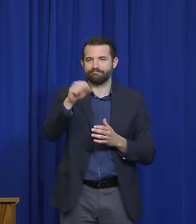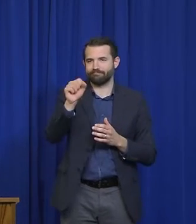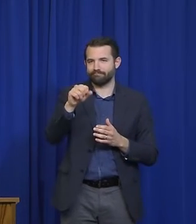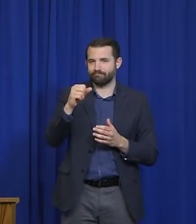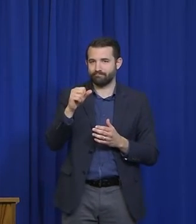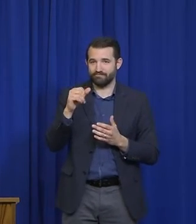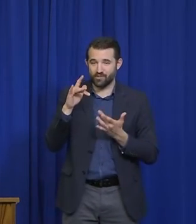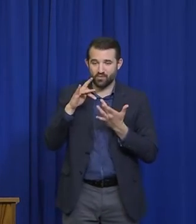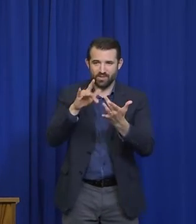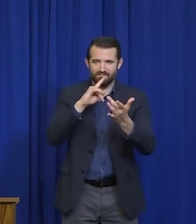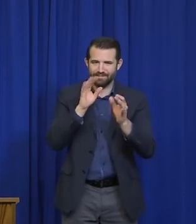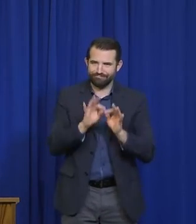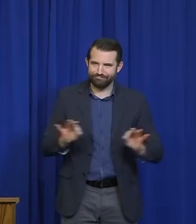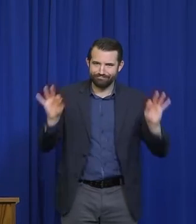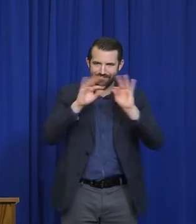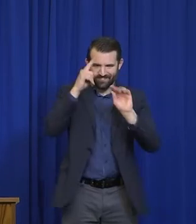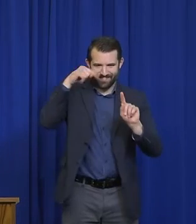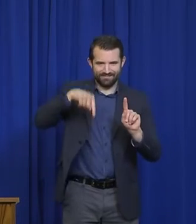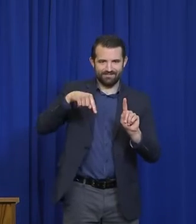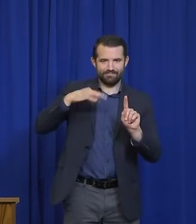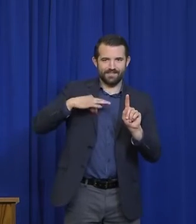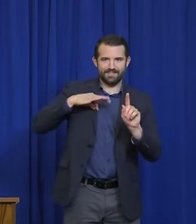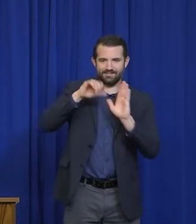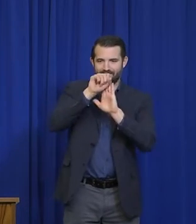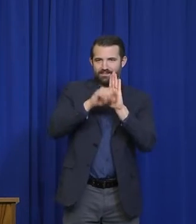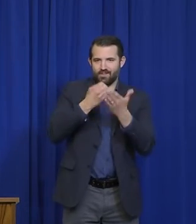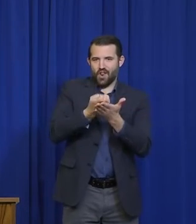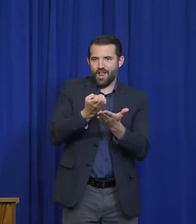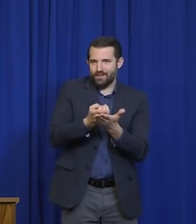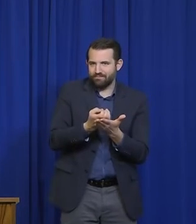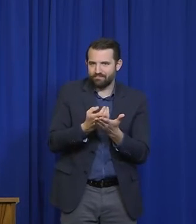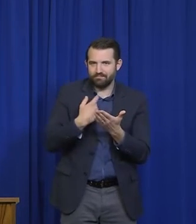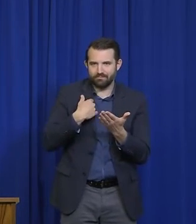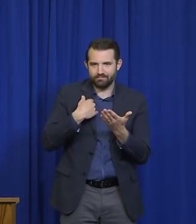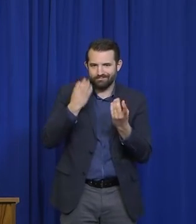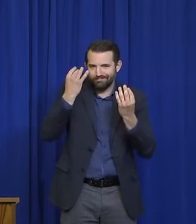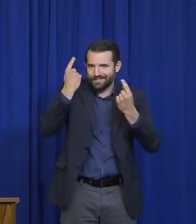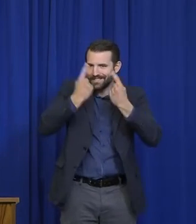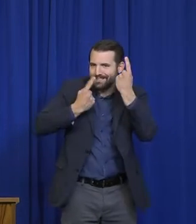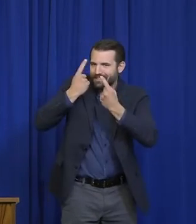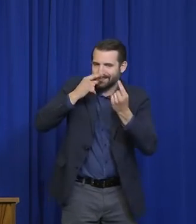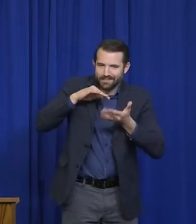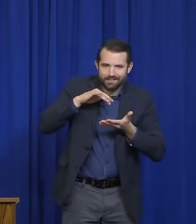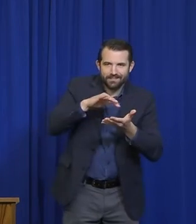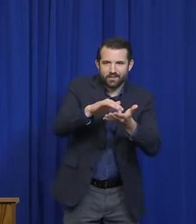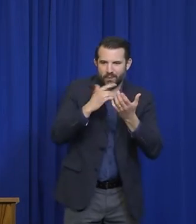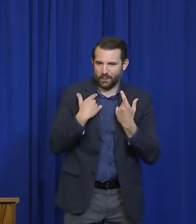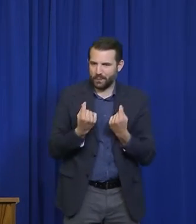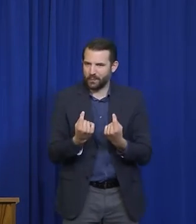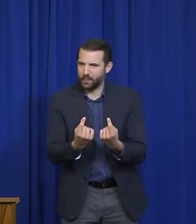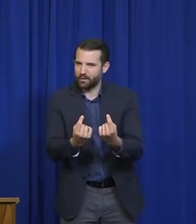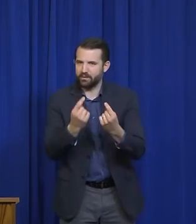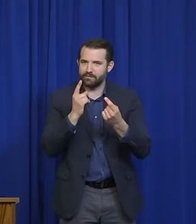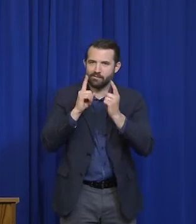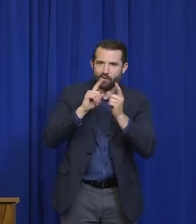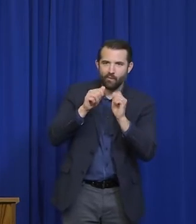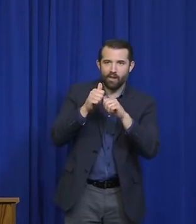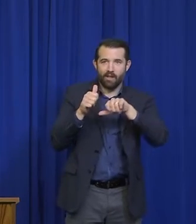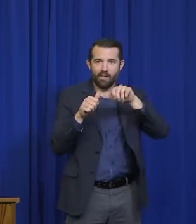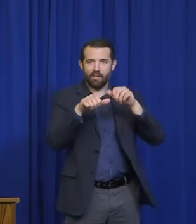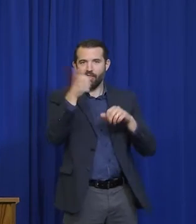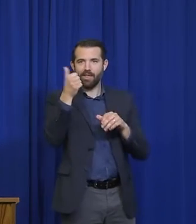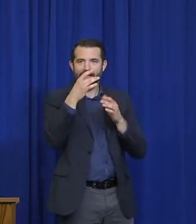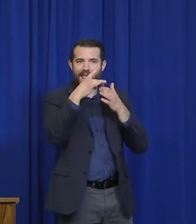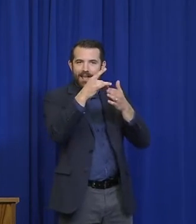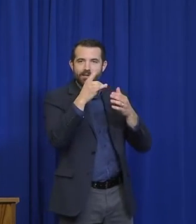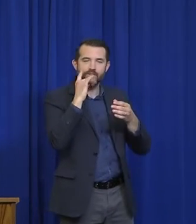for our state's economy. And so, we're looking really closely in partnership with the governor's office and other hospitality leaders to try to